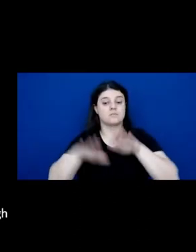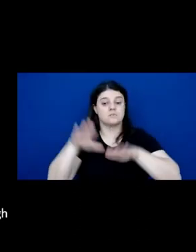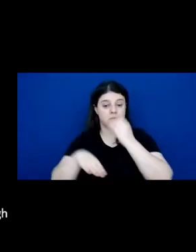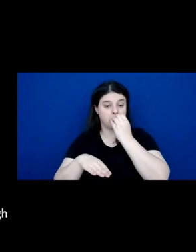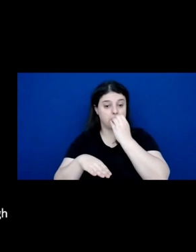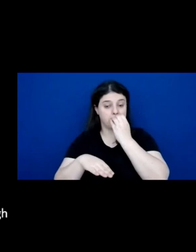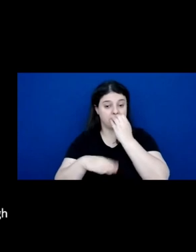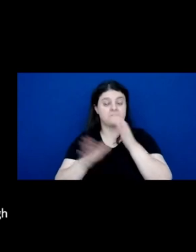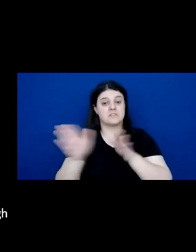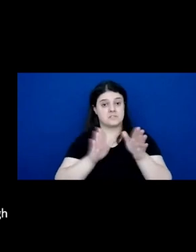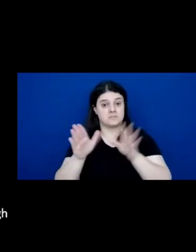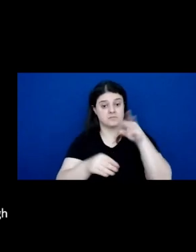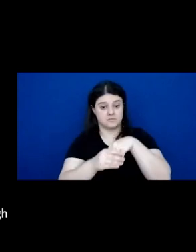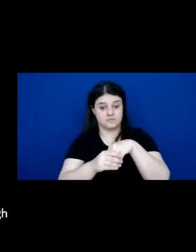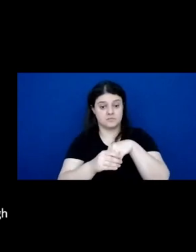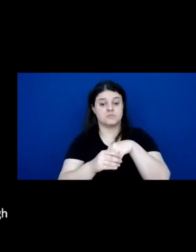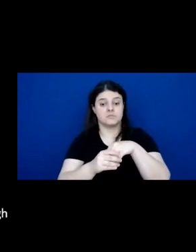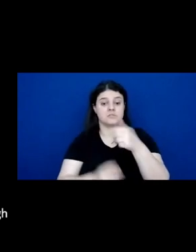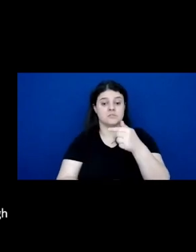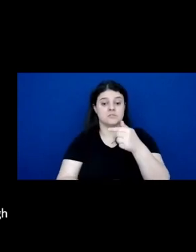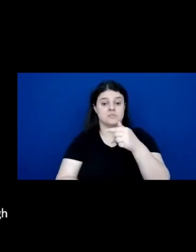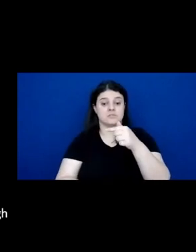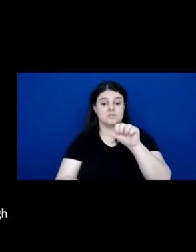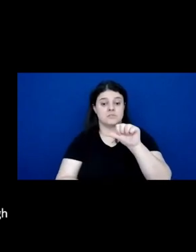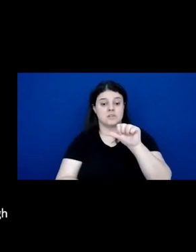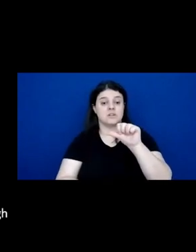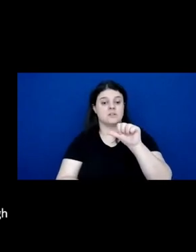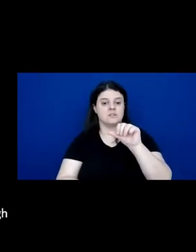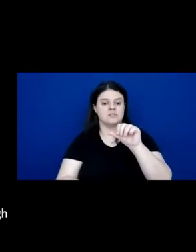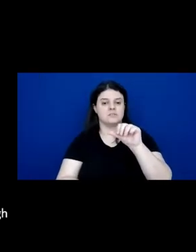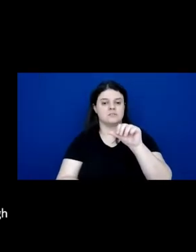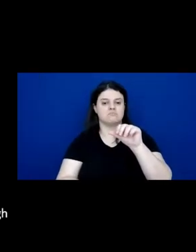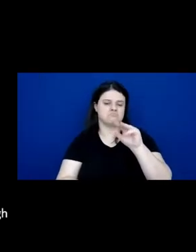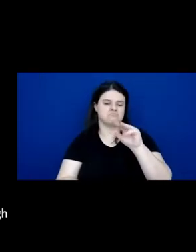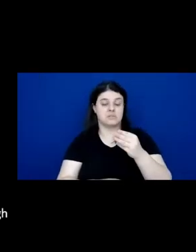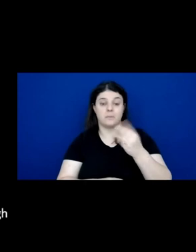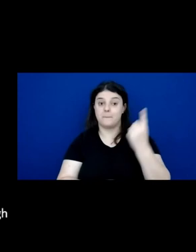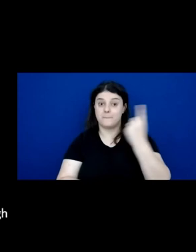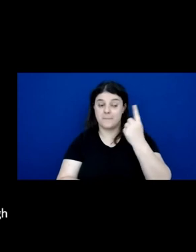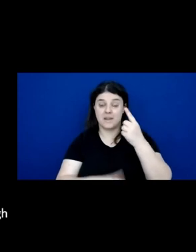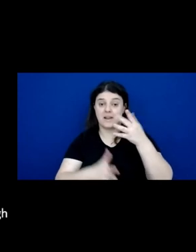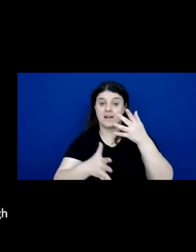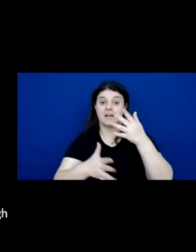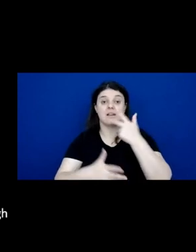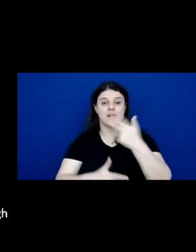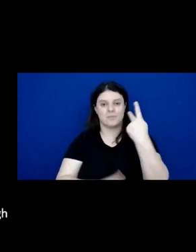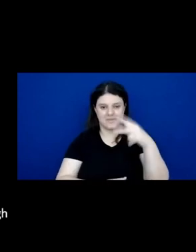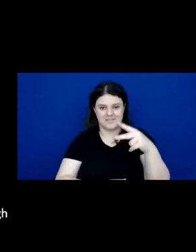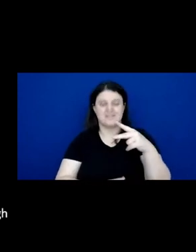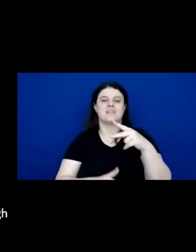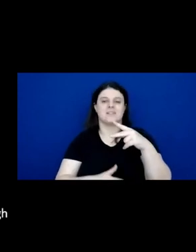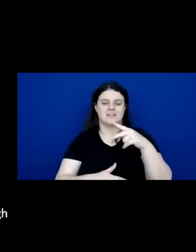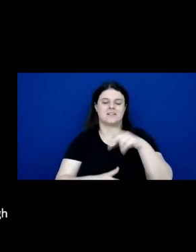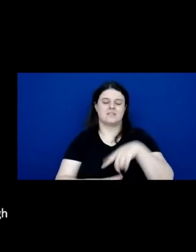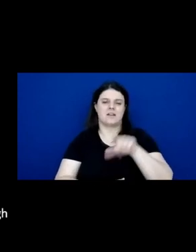Worldwide, there are about 70 million deaf people using a signed language as their first language, and many hearing people learn and use sign